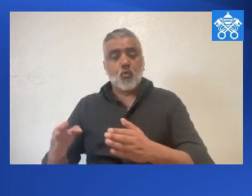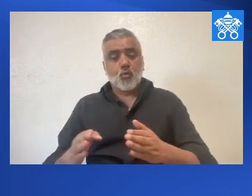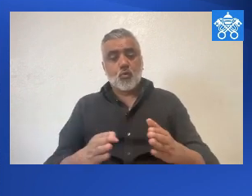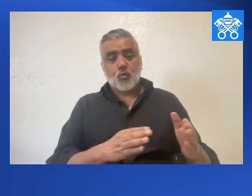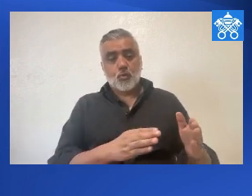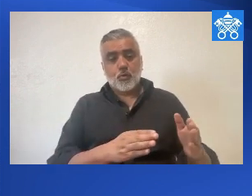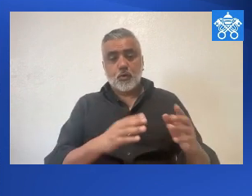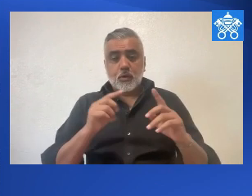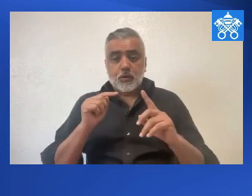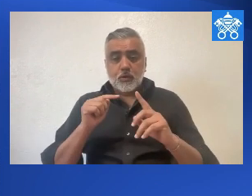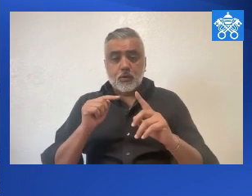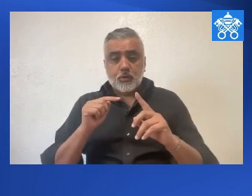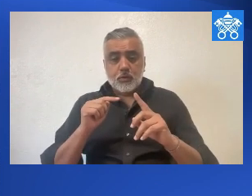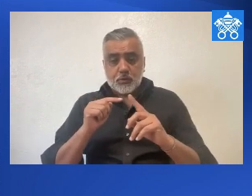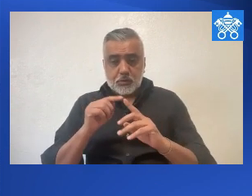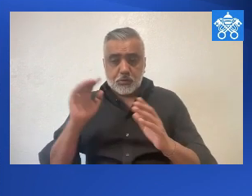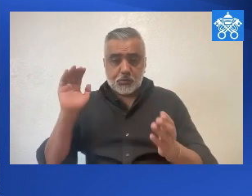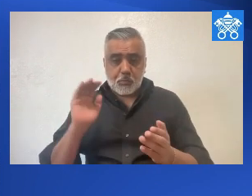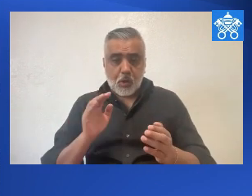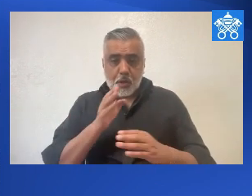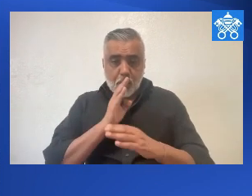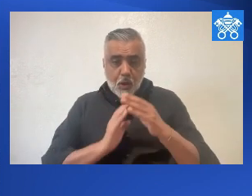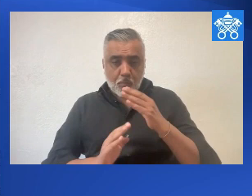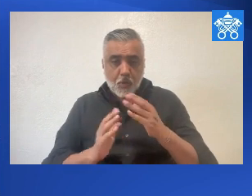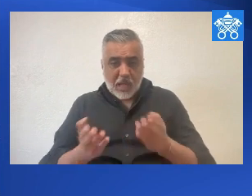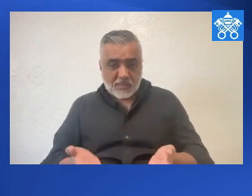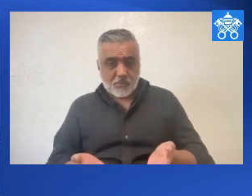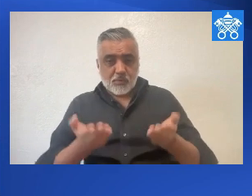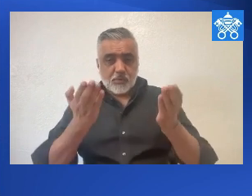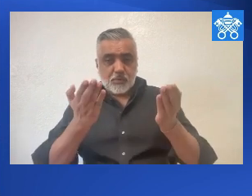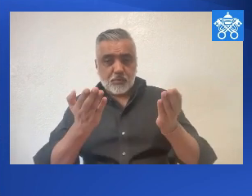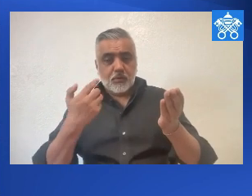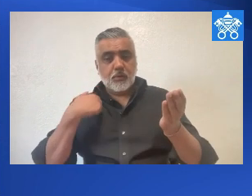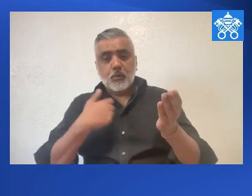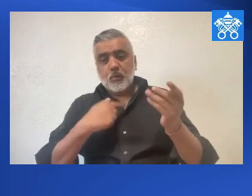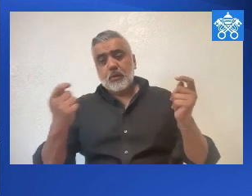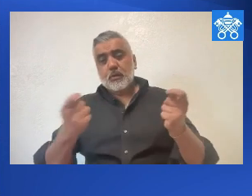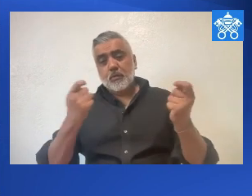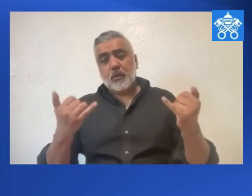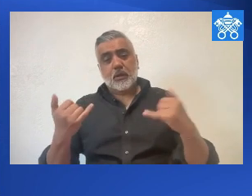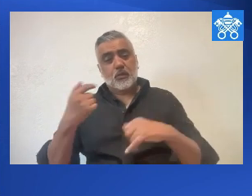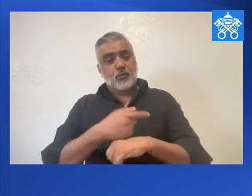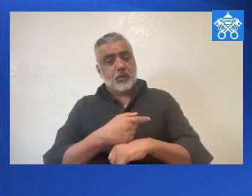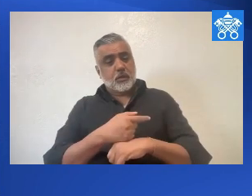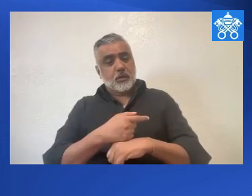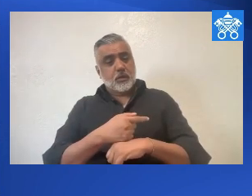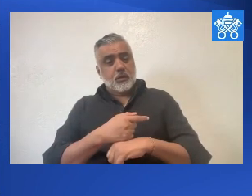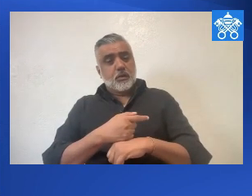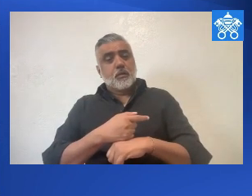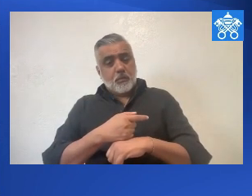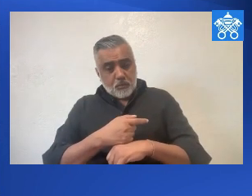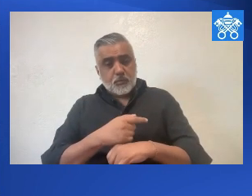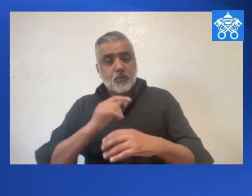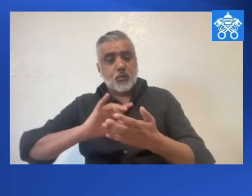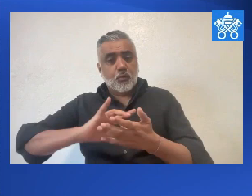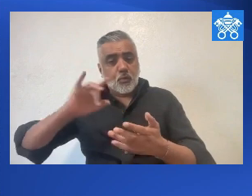a new order of things. She, small and humble, has been raised up, and we celebrate this today,